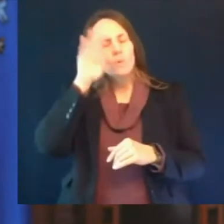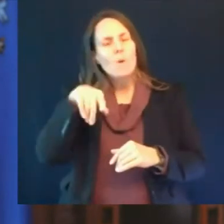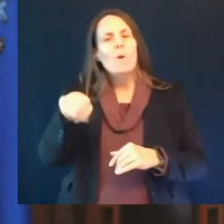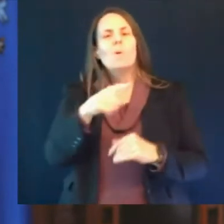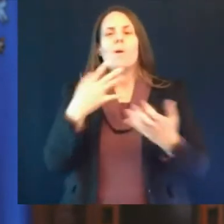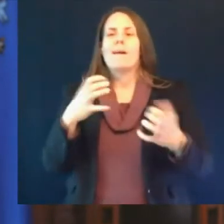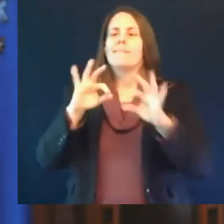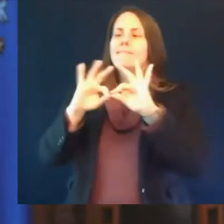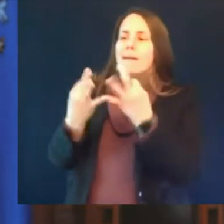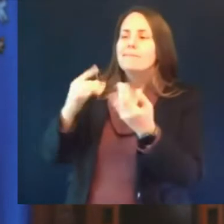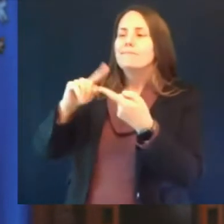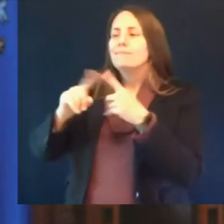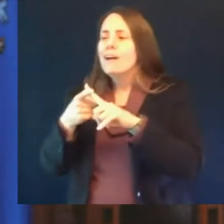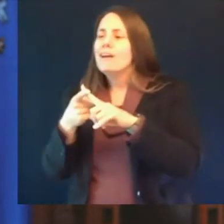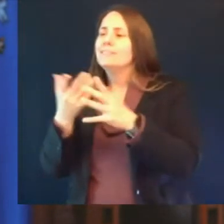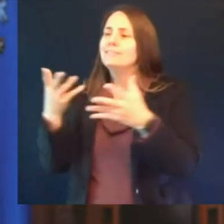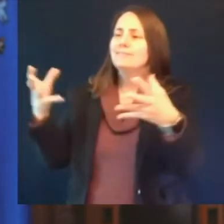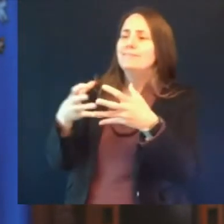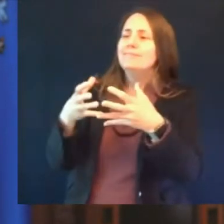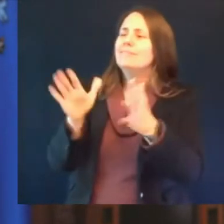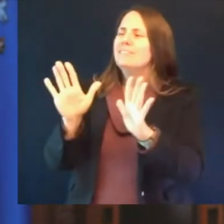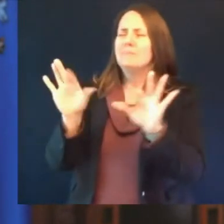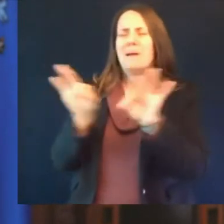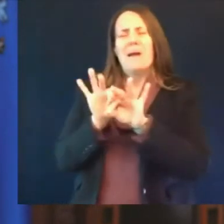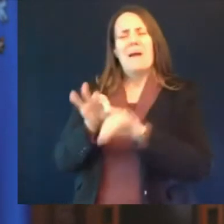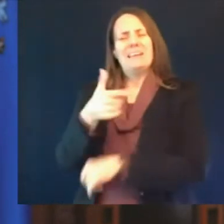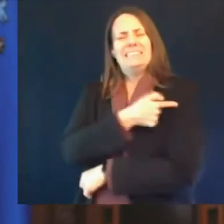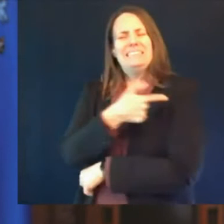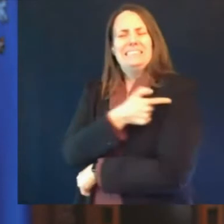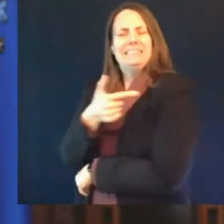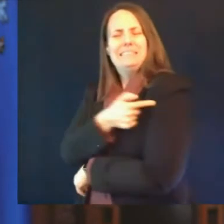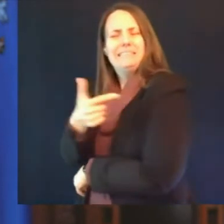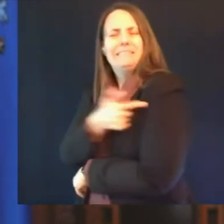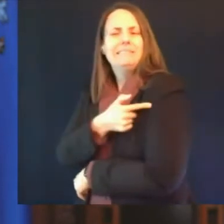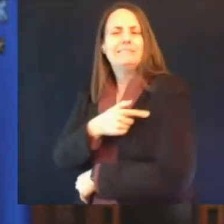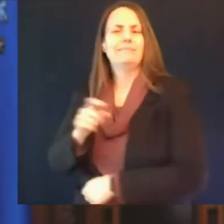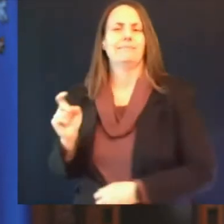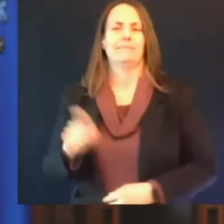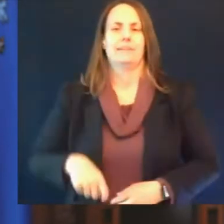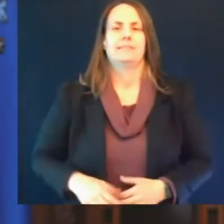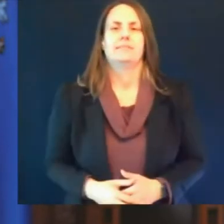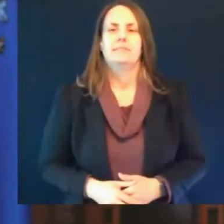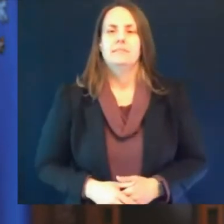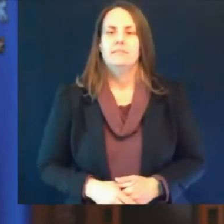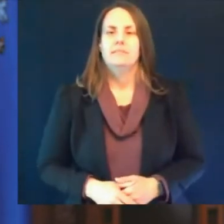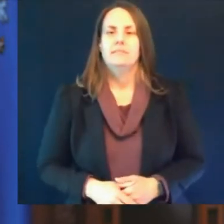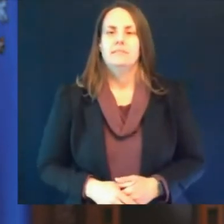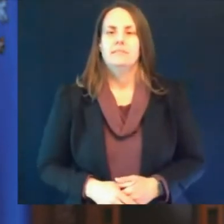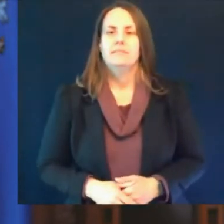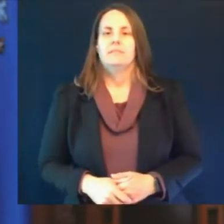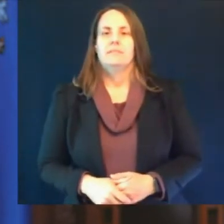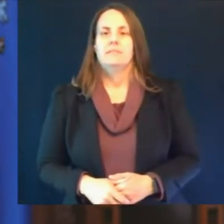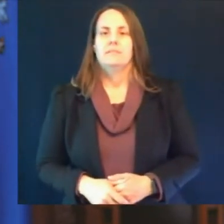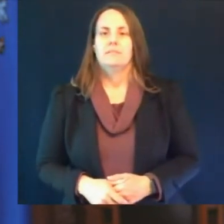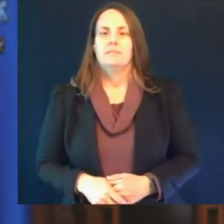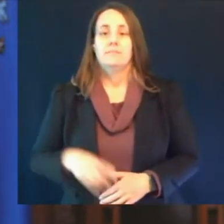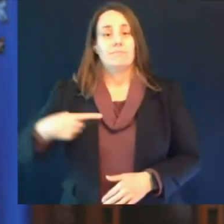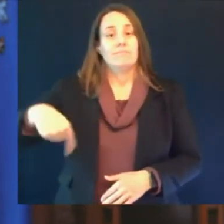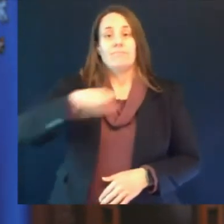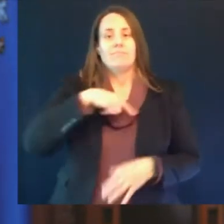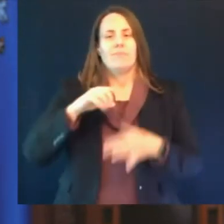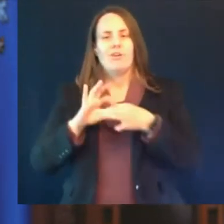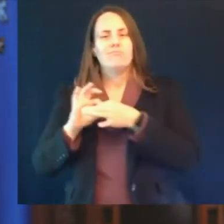it's through a healthy balance of all these tools that we are going to put coven 19 behind us and bounce back and better